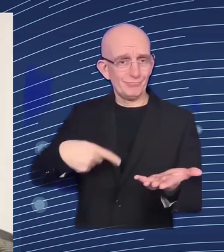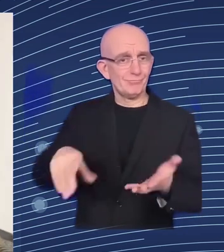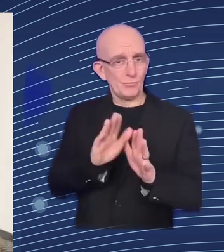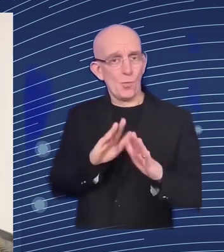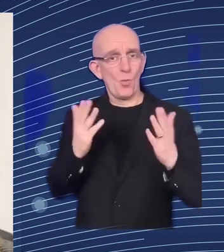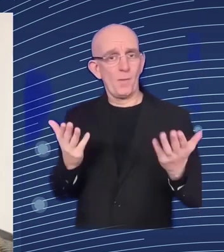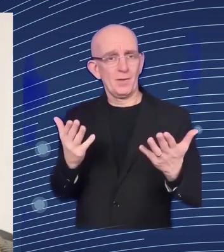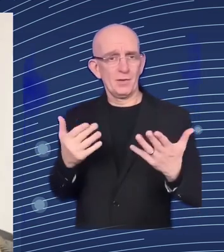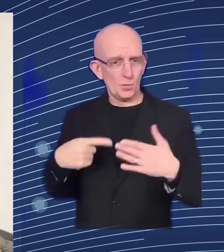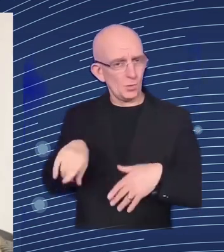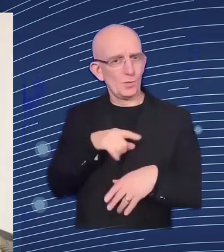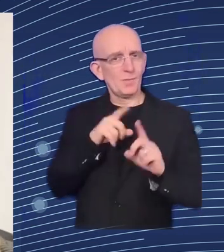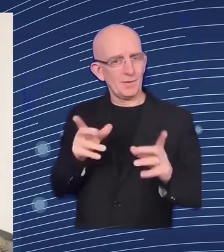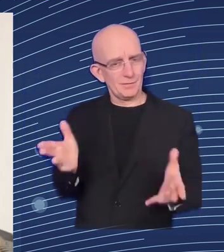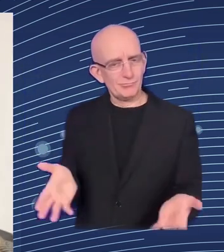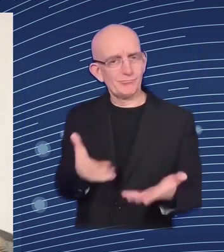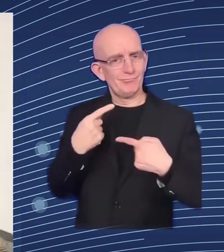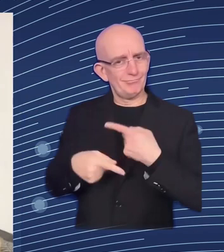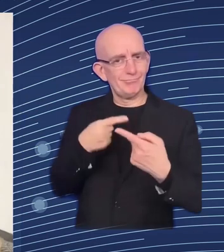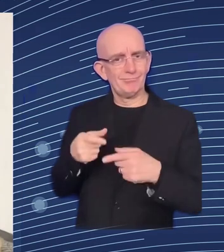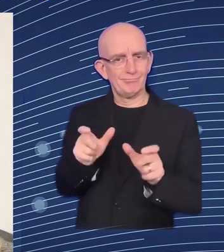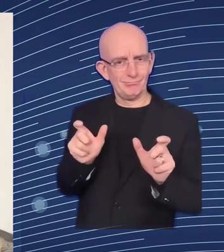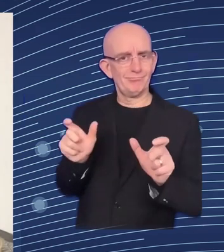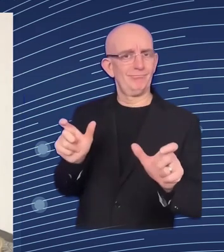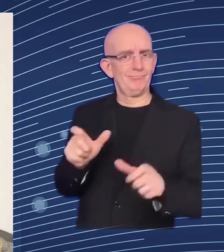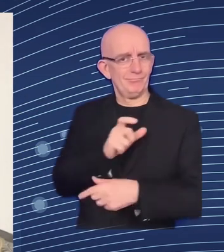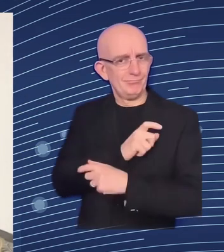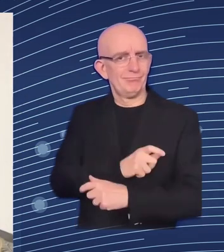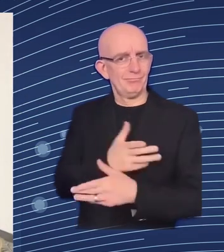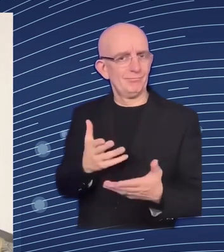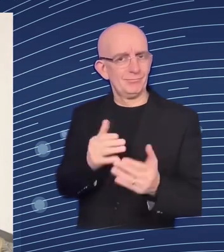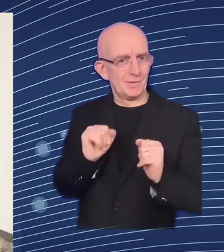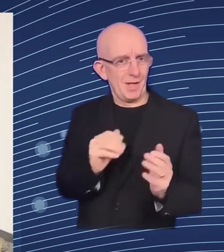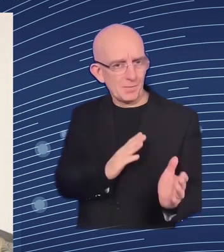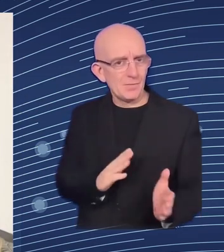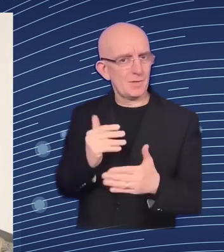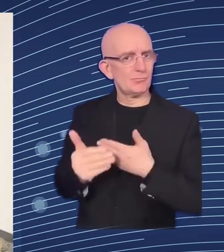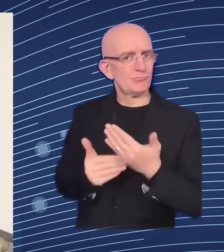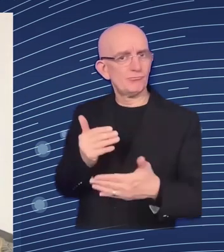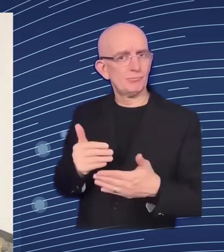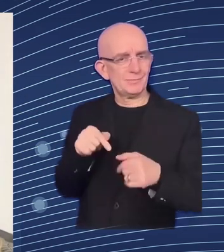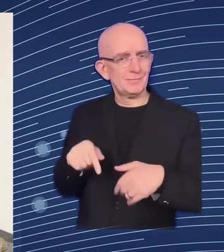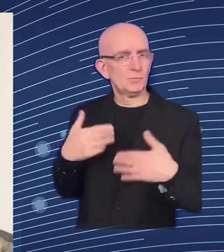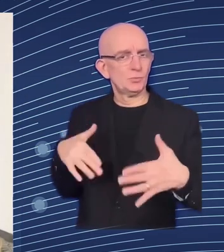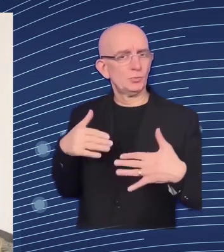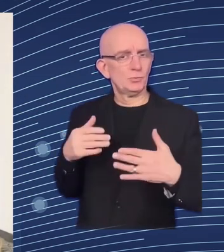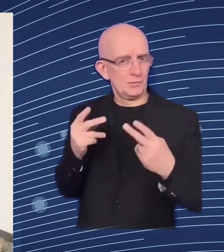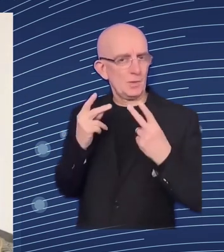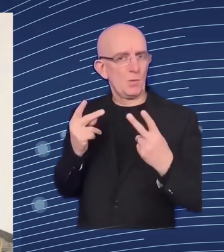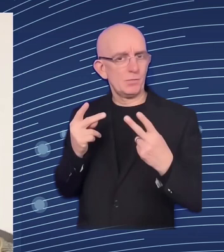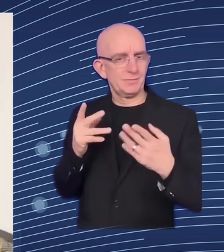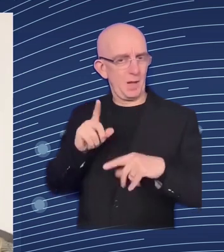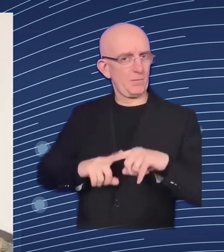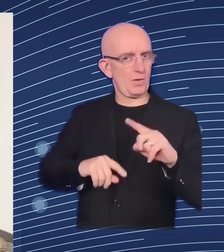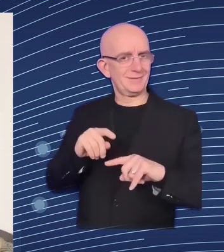uh enlargement process and help them in different areas and especially also in skills and here we are